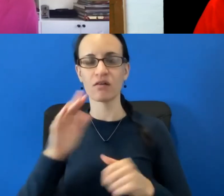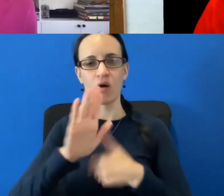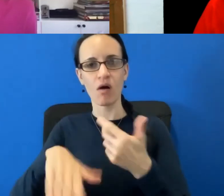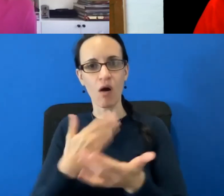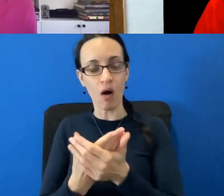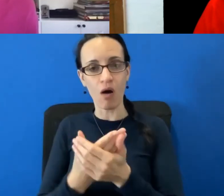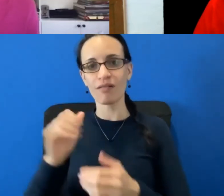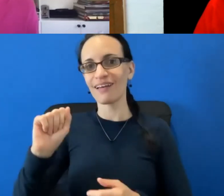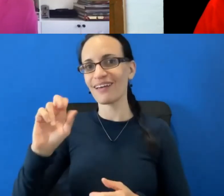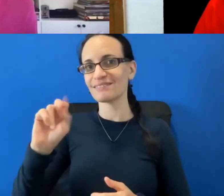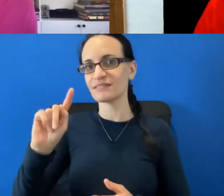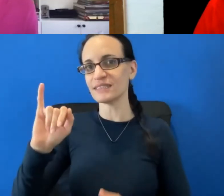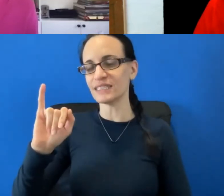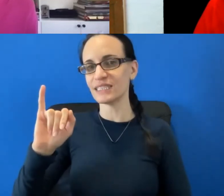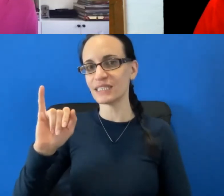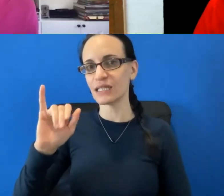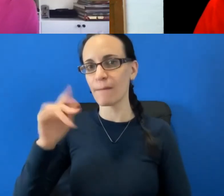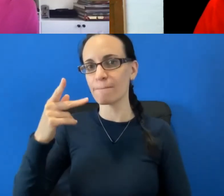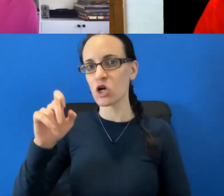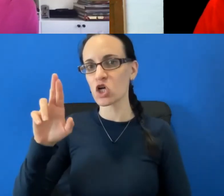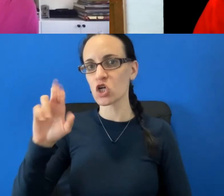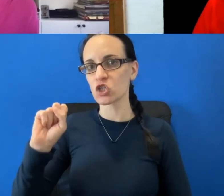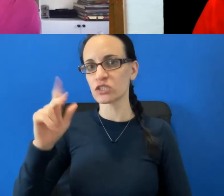your medical opinion regarding which one is better.